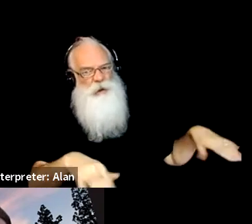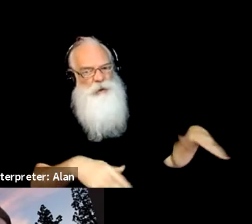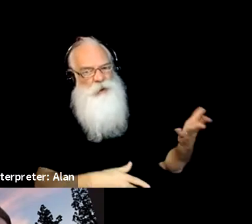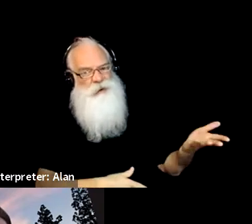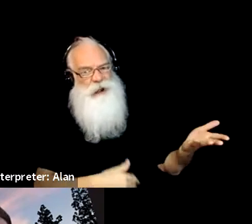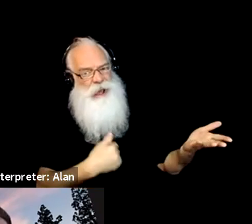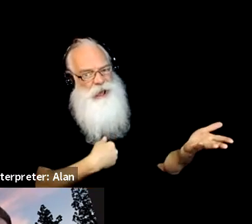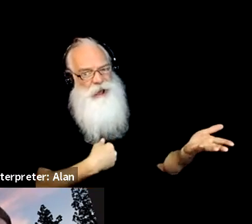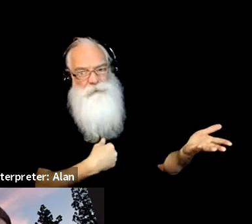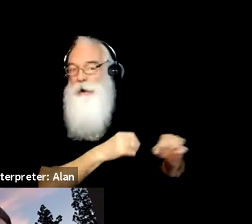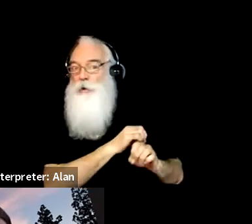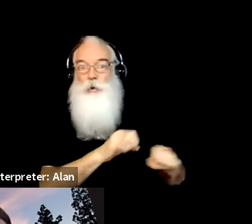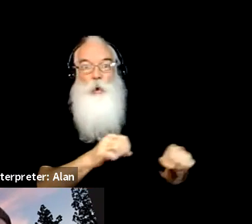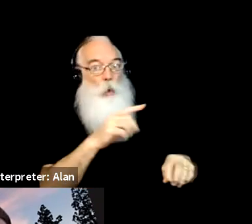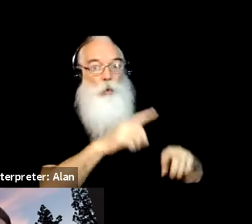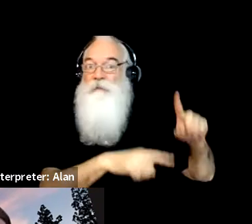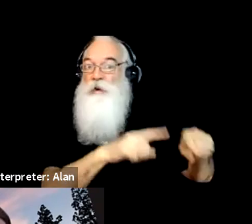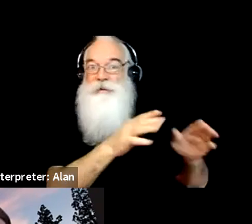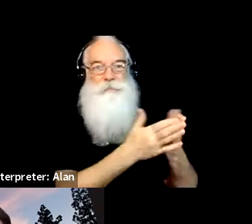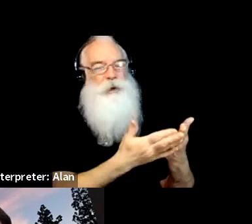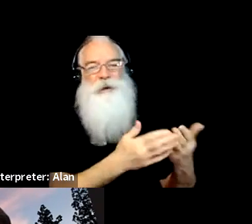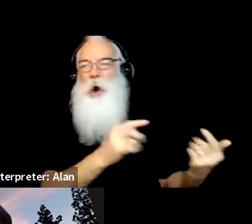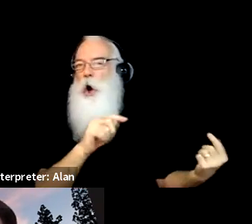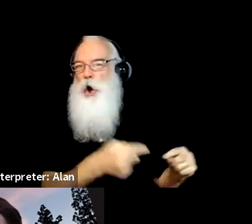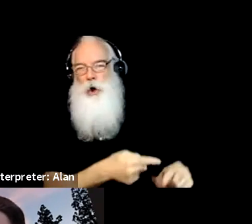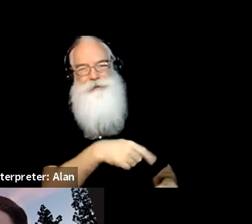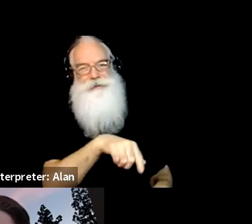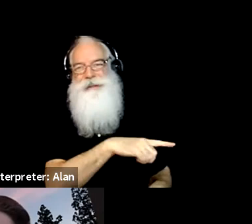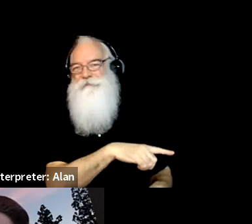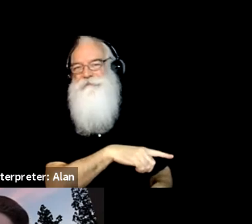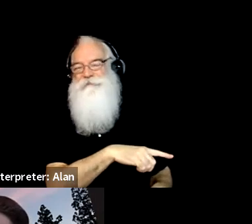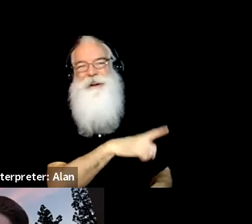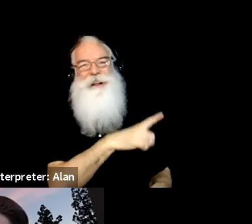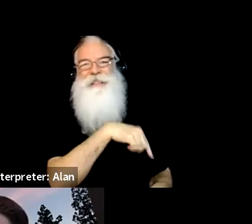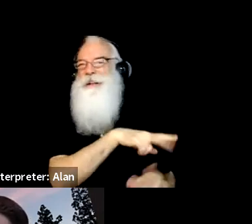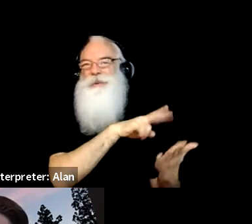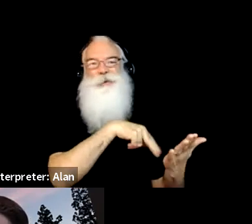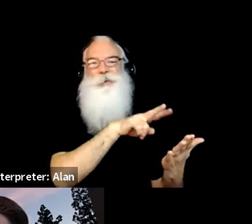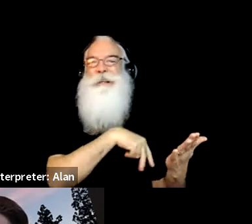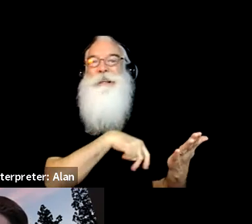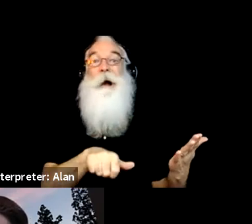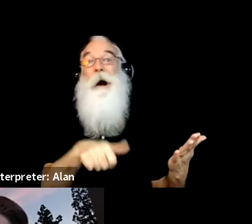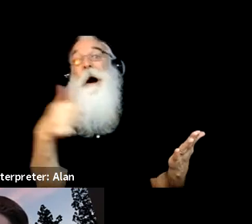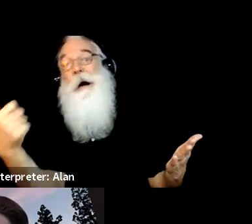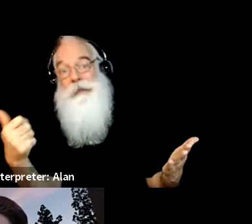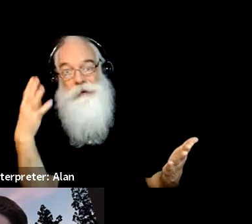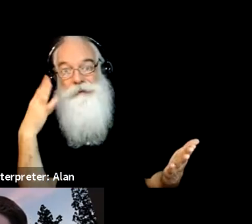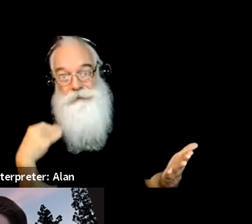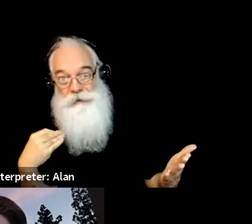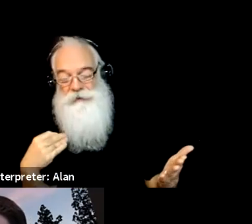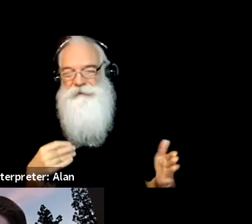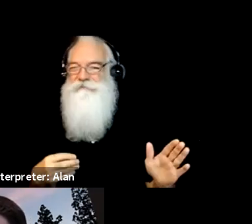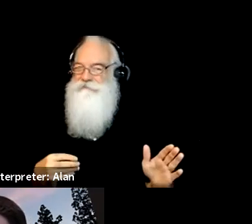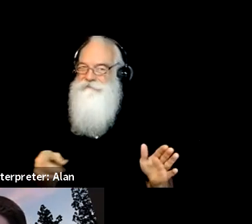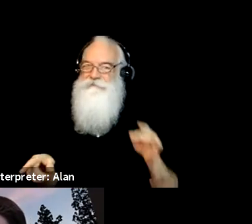in the books that they read reflects whiteness back at them rather than anything other than that. And so gatekeepers at the school level are,